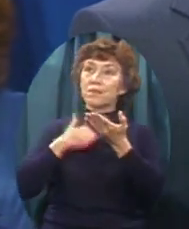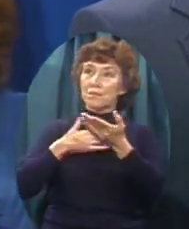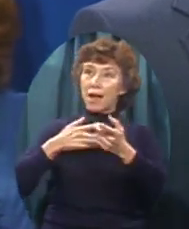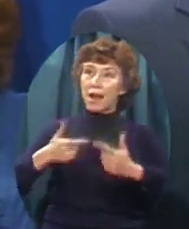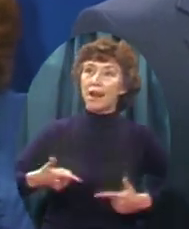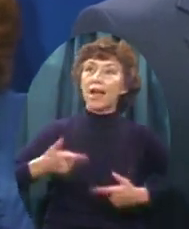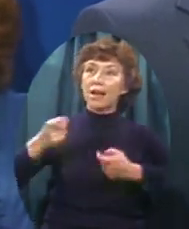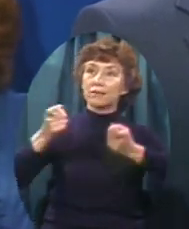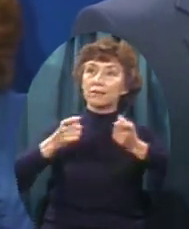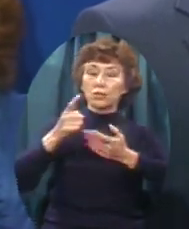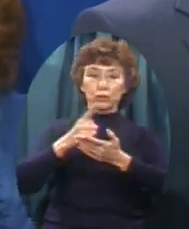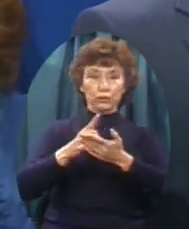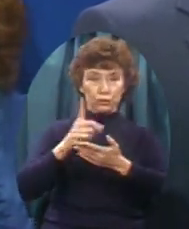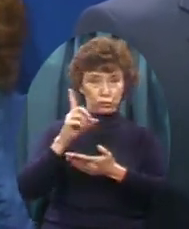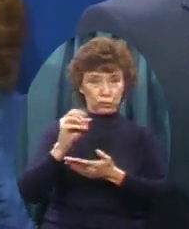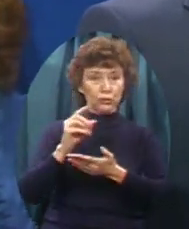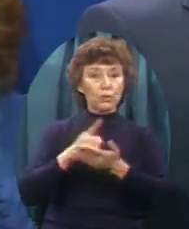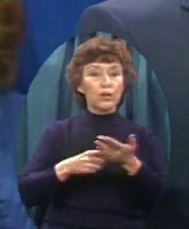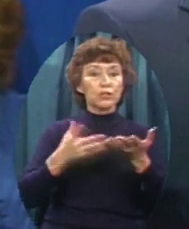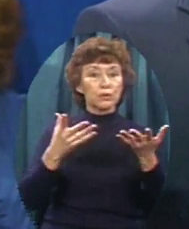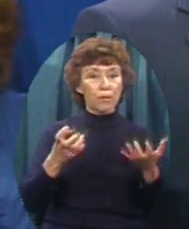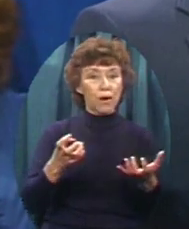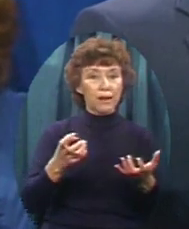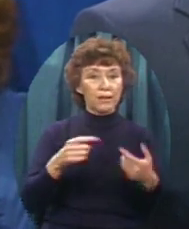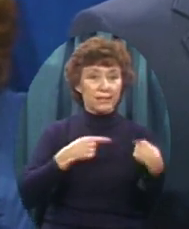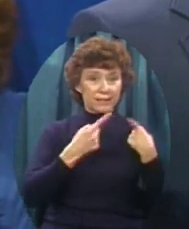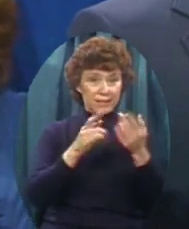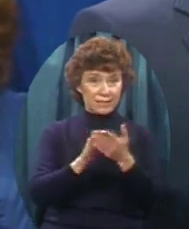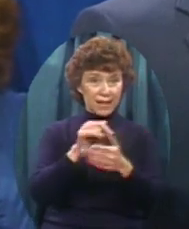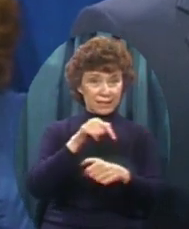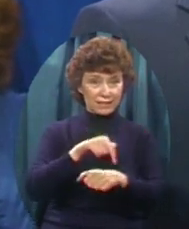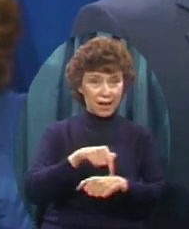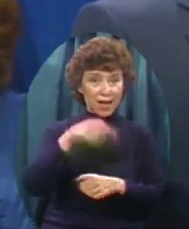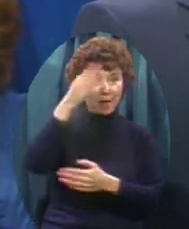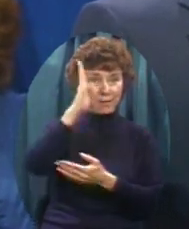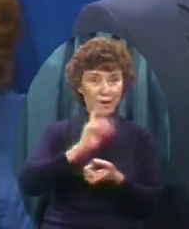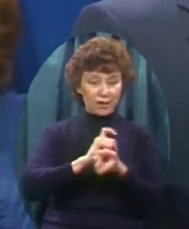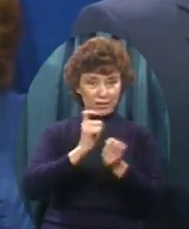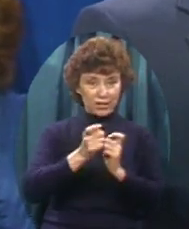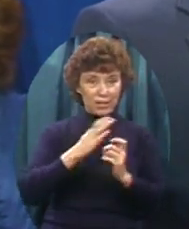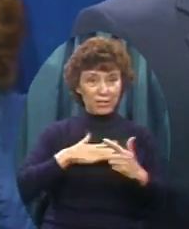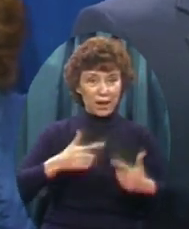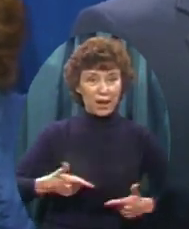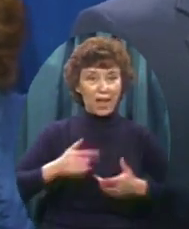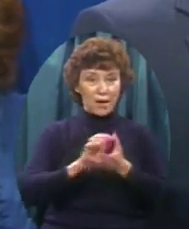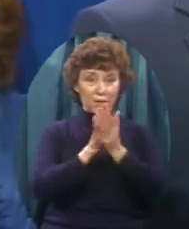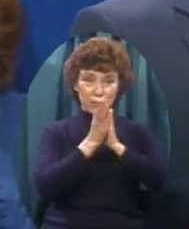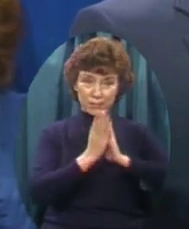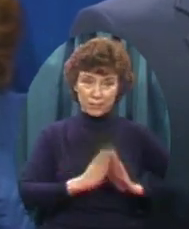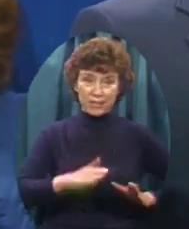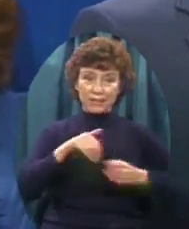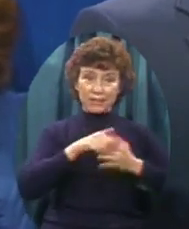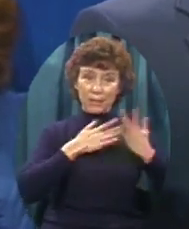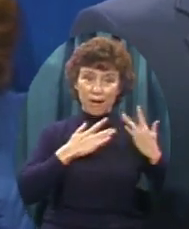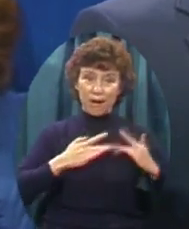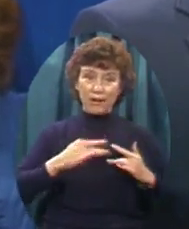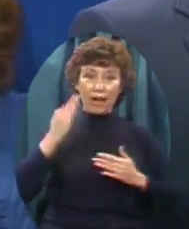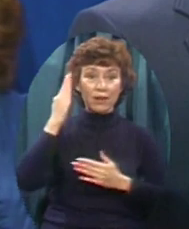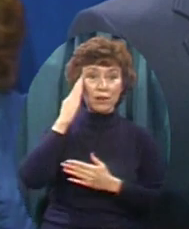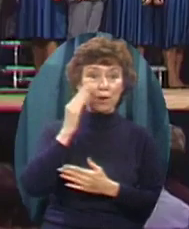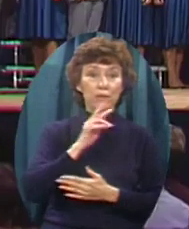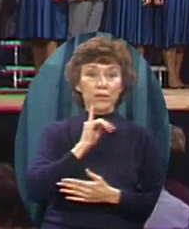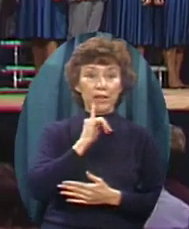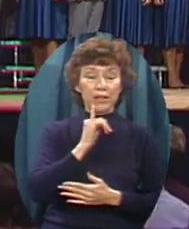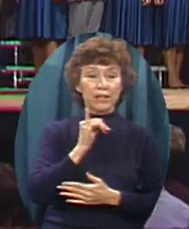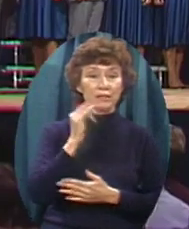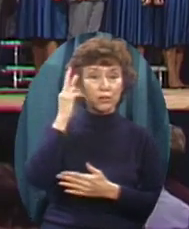that time God has changed my life so much And the peace in my heart Knowing that there is a reason And a real purpose to live in life Caleb,